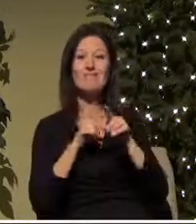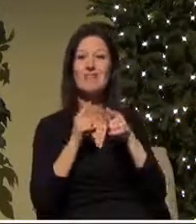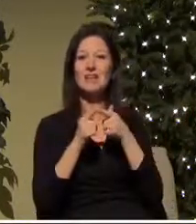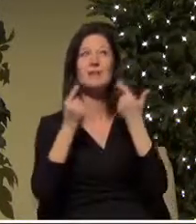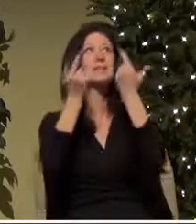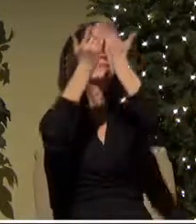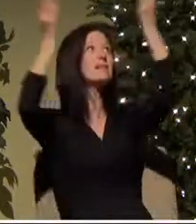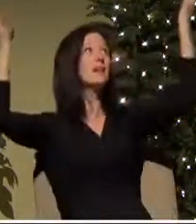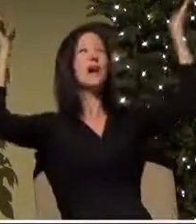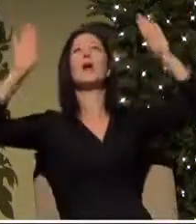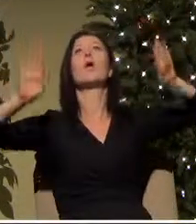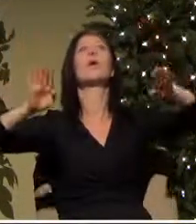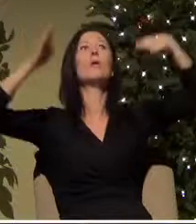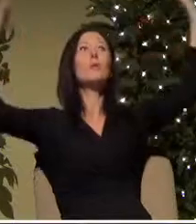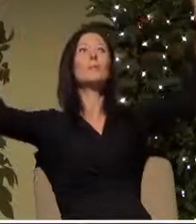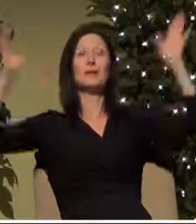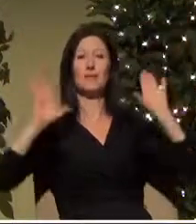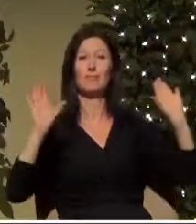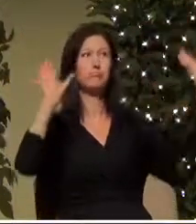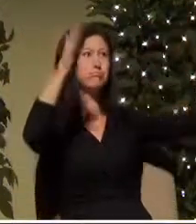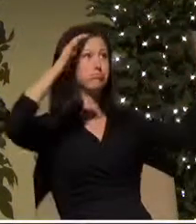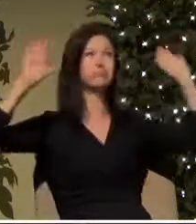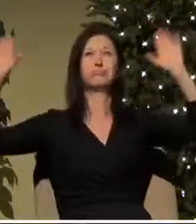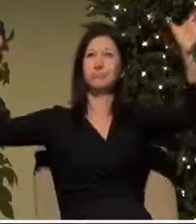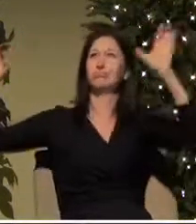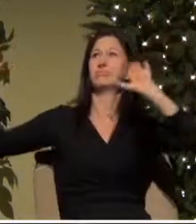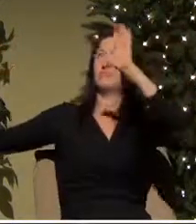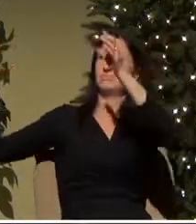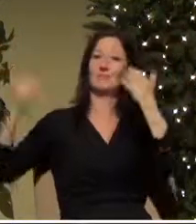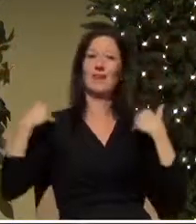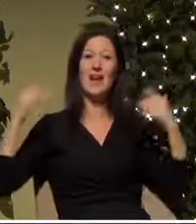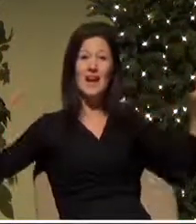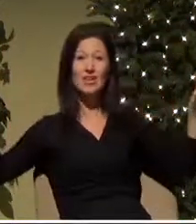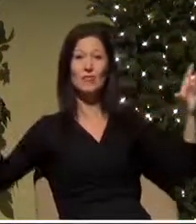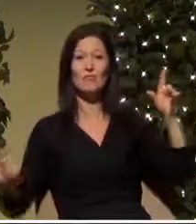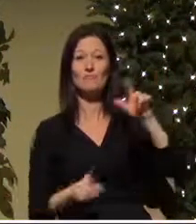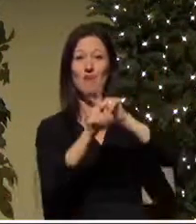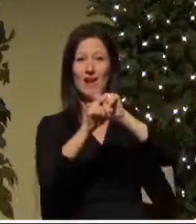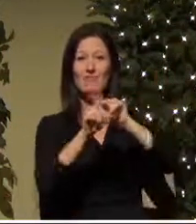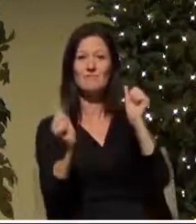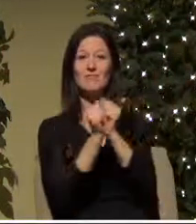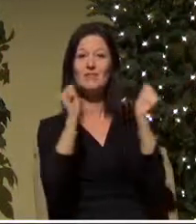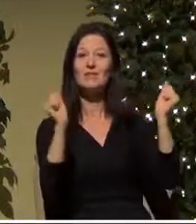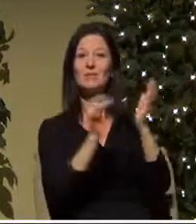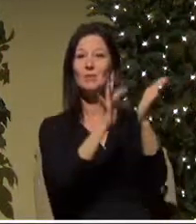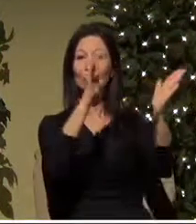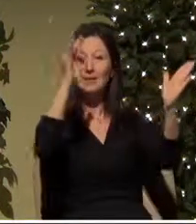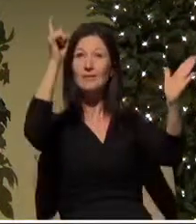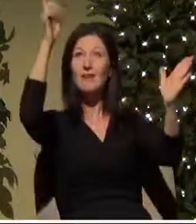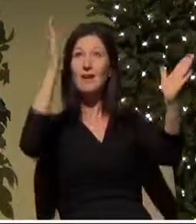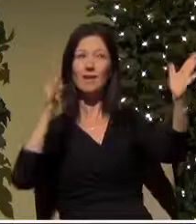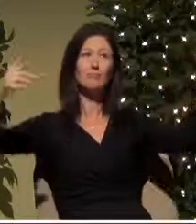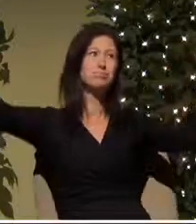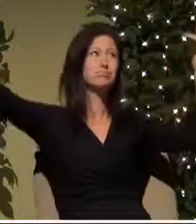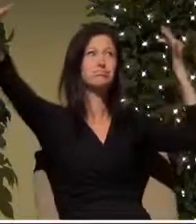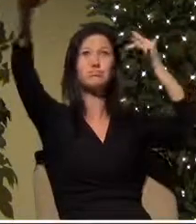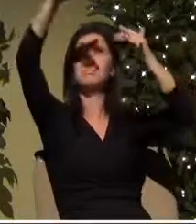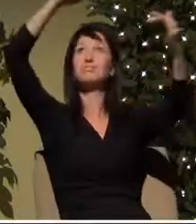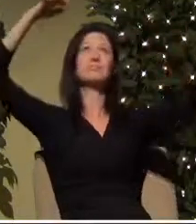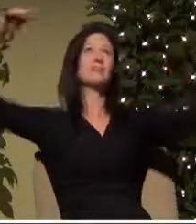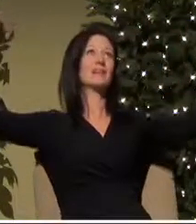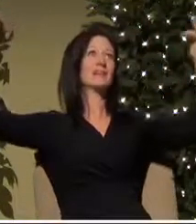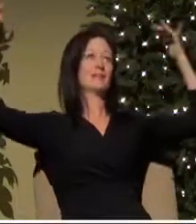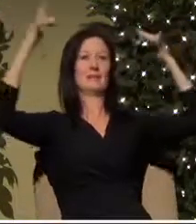and an army of angels are there with the glory of God shining all around them this